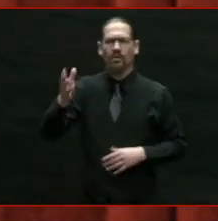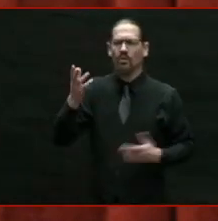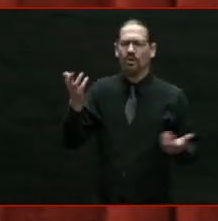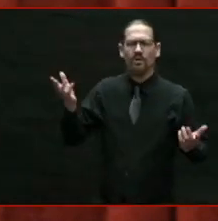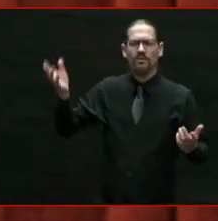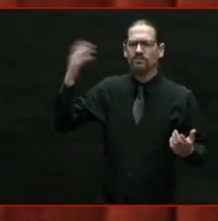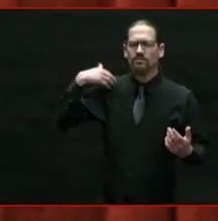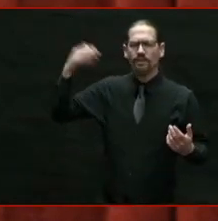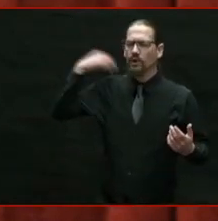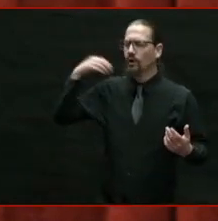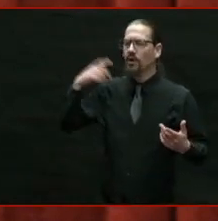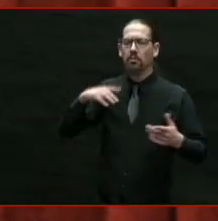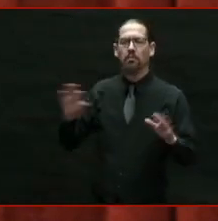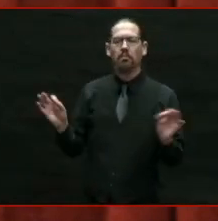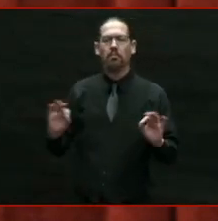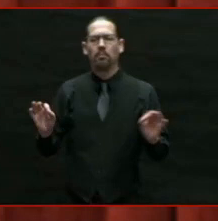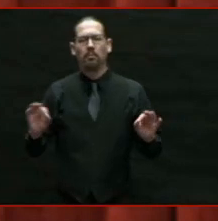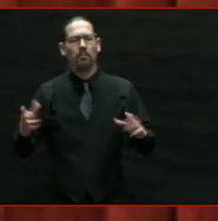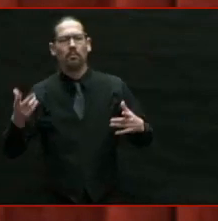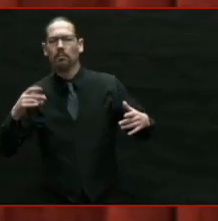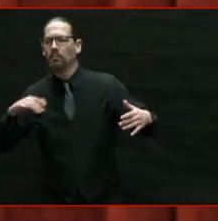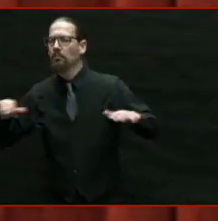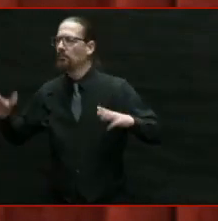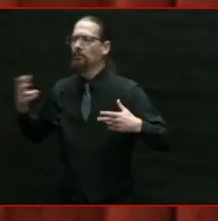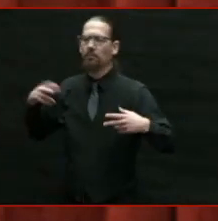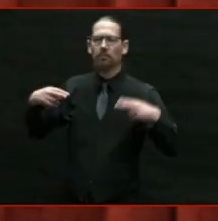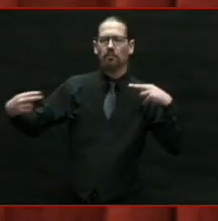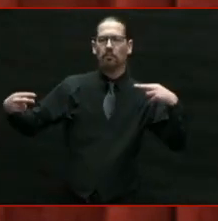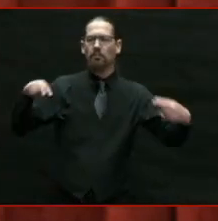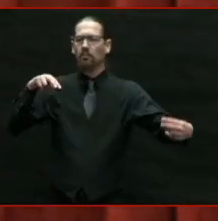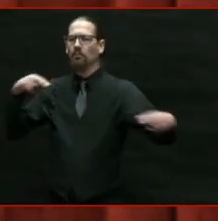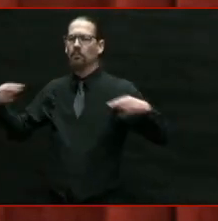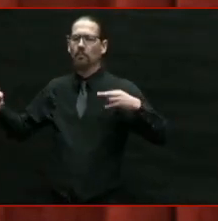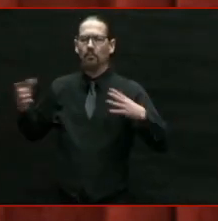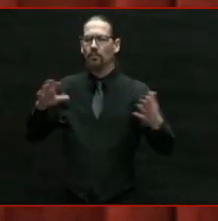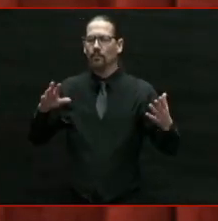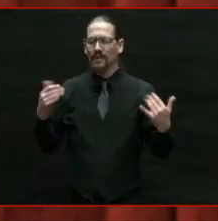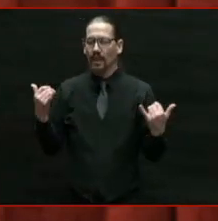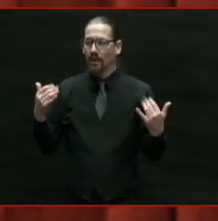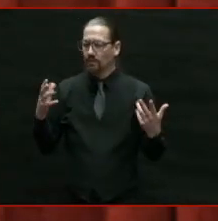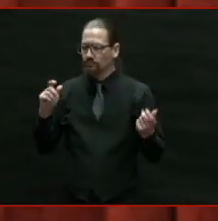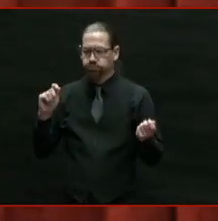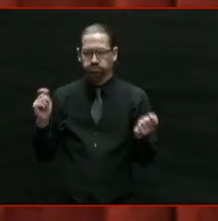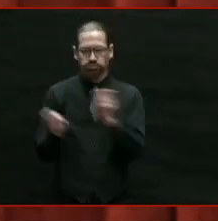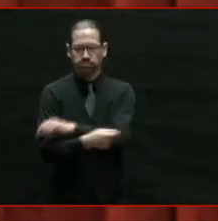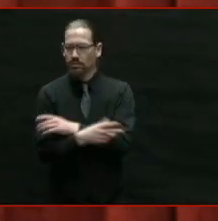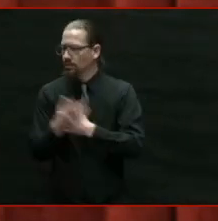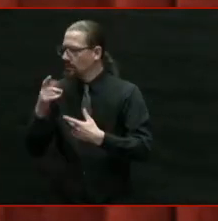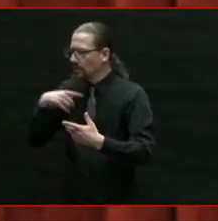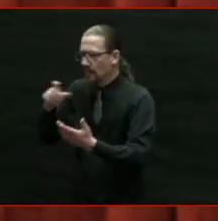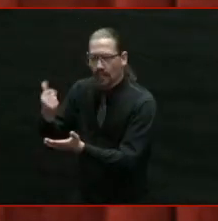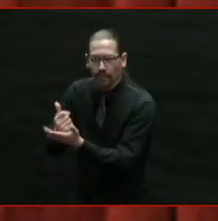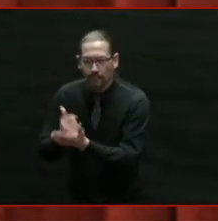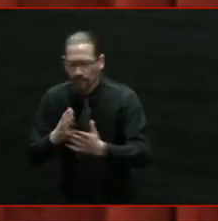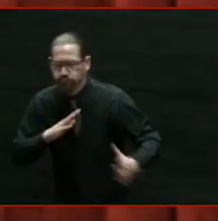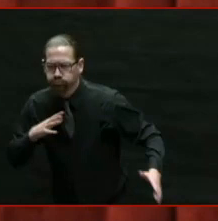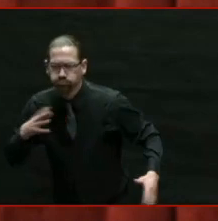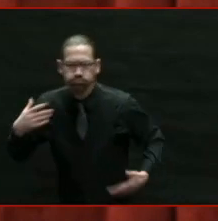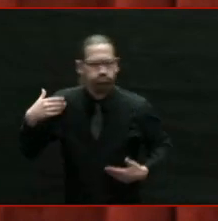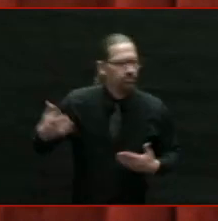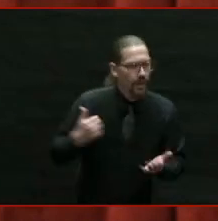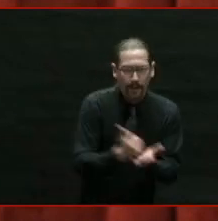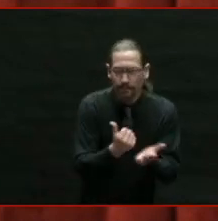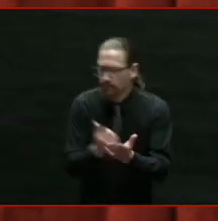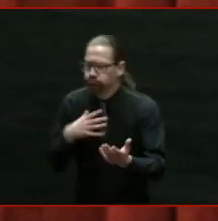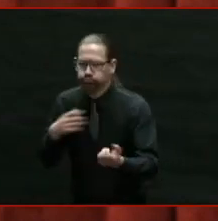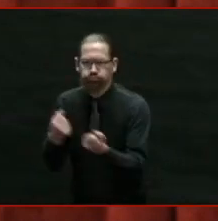to start producing gowns and masks and hand sanitizer. I think about all those times I got